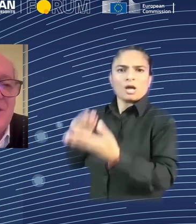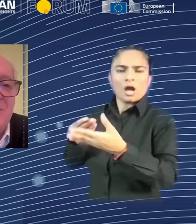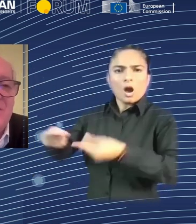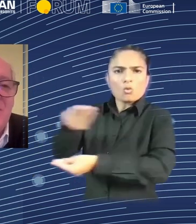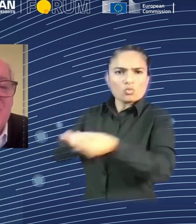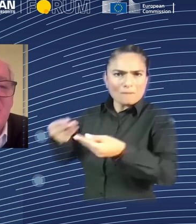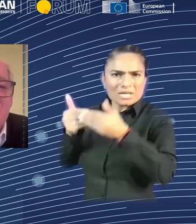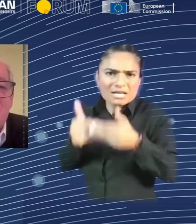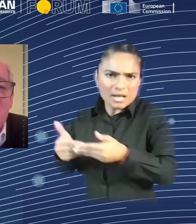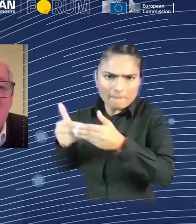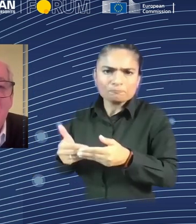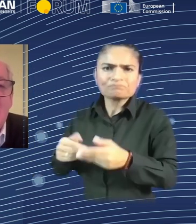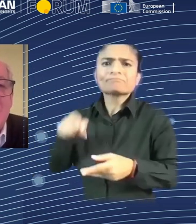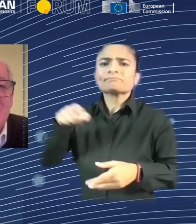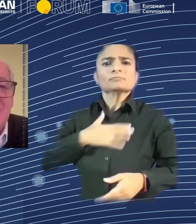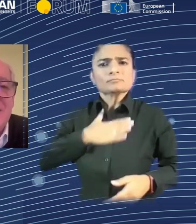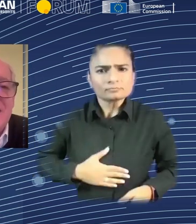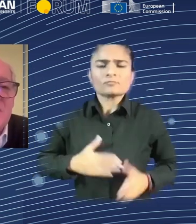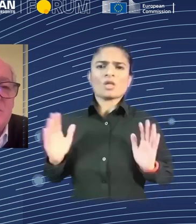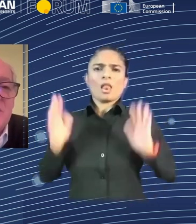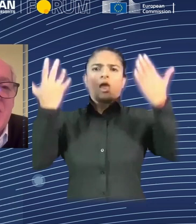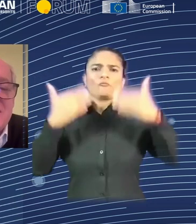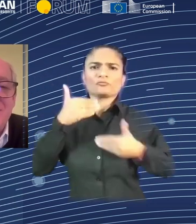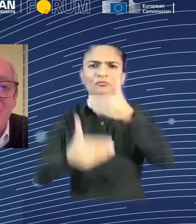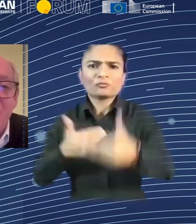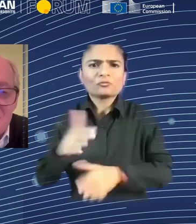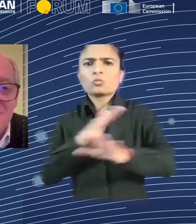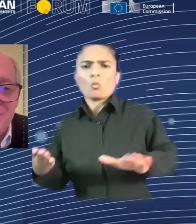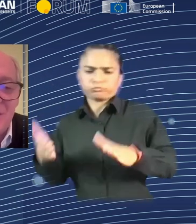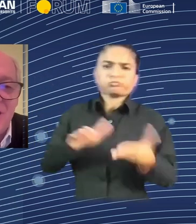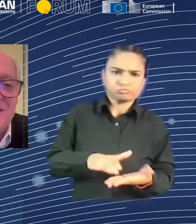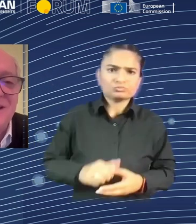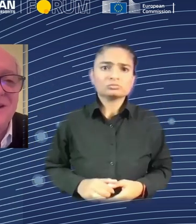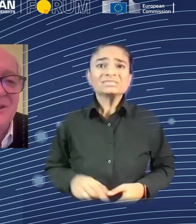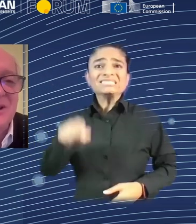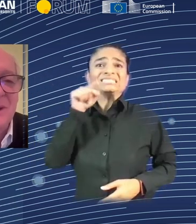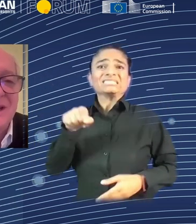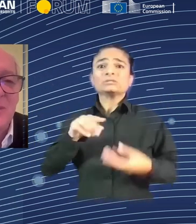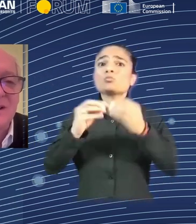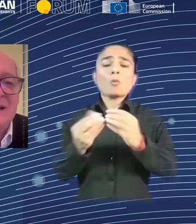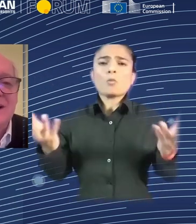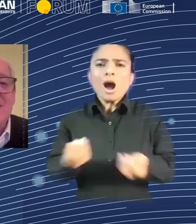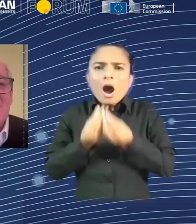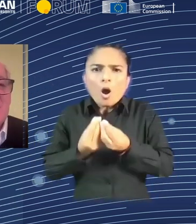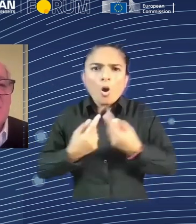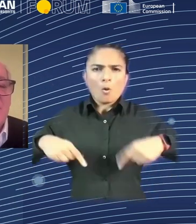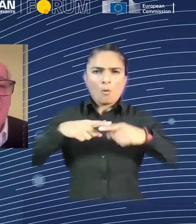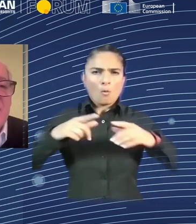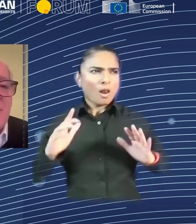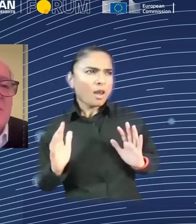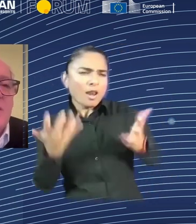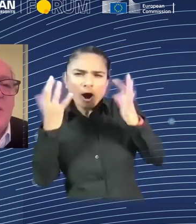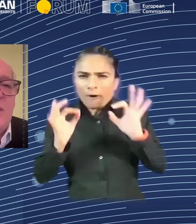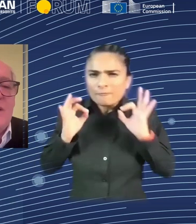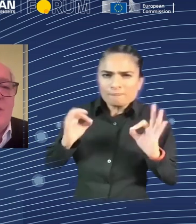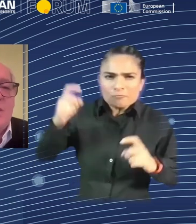image that I showed you from the film, is precisely not living wisely and agreeably and well. So if you think